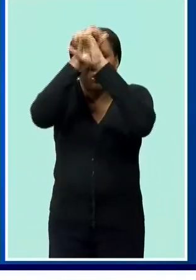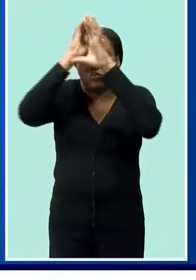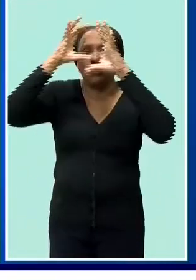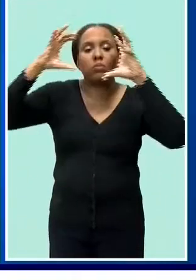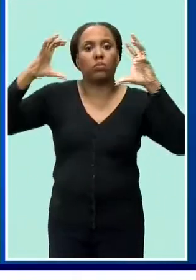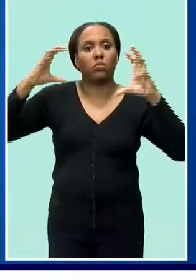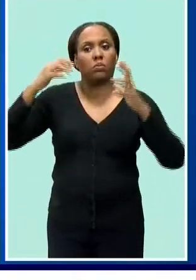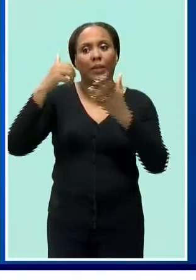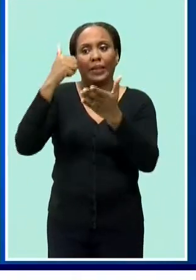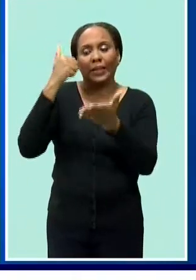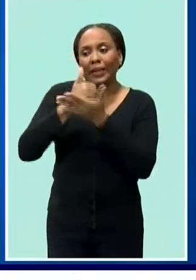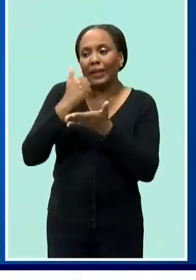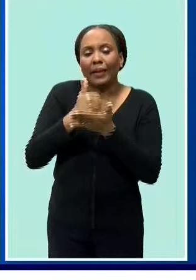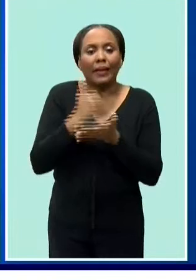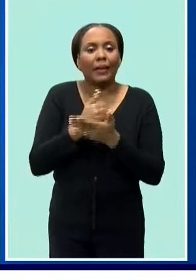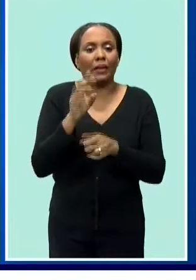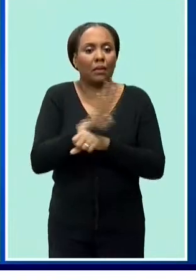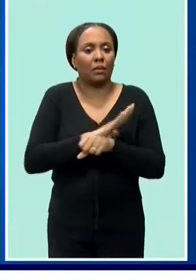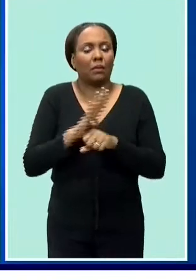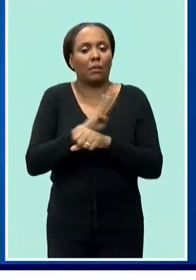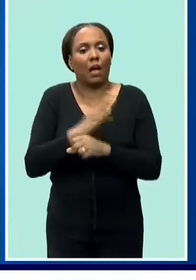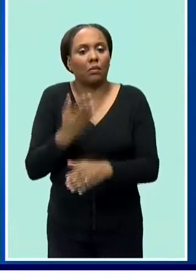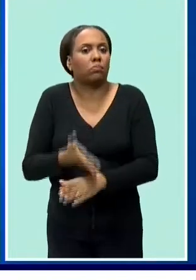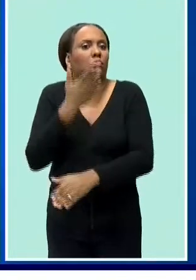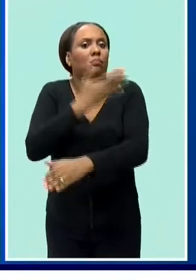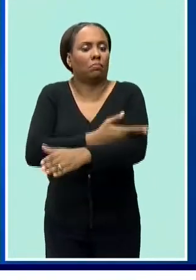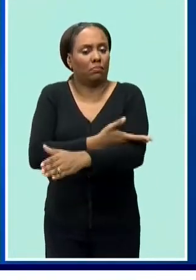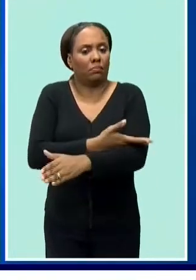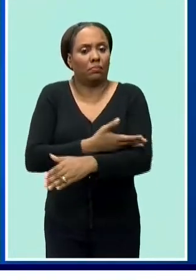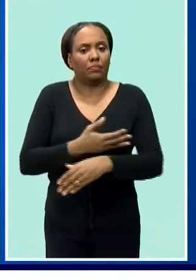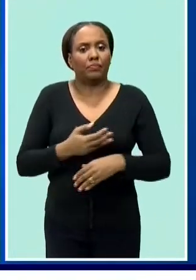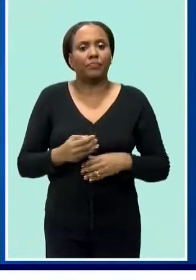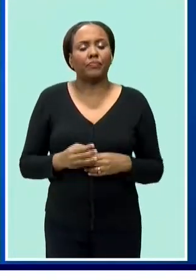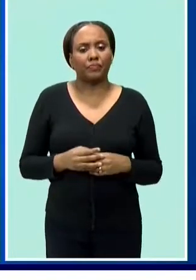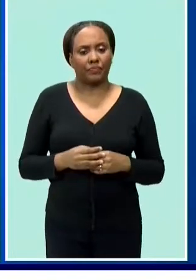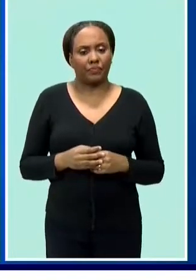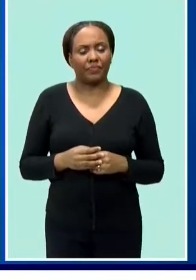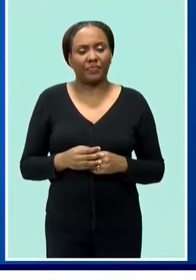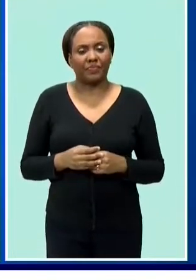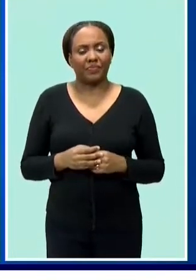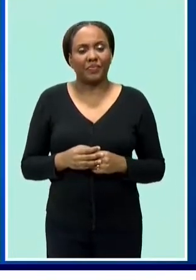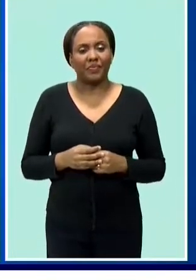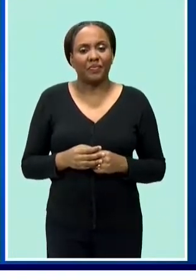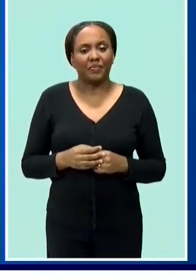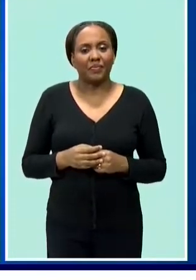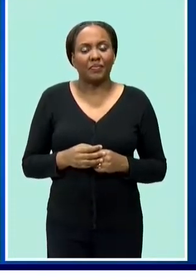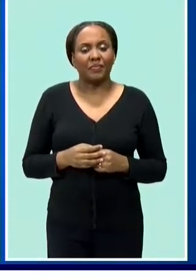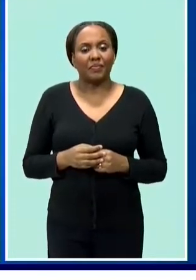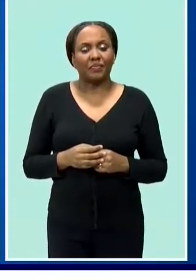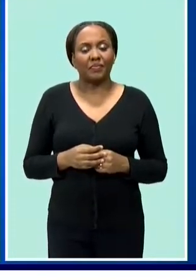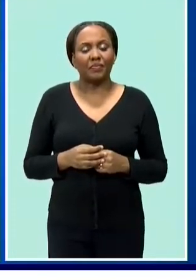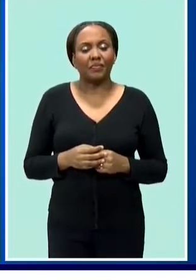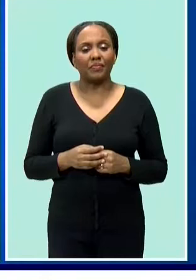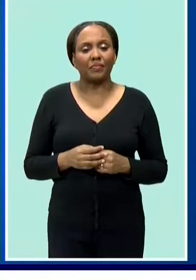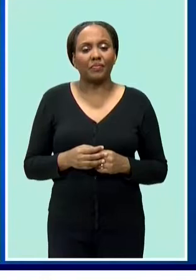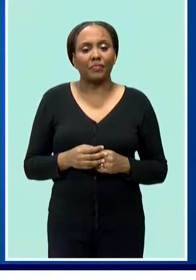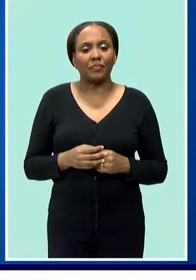and restore and rebuild this country i want to start by saying that